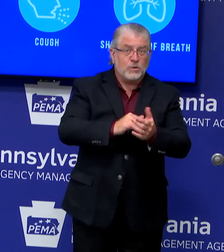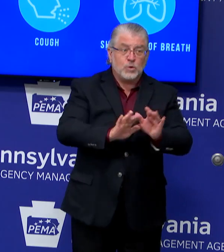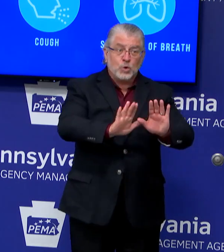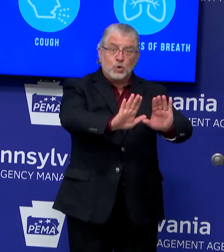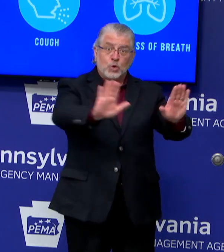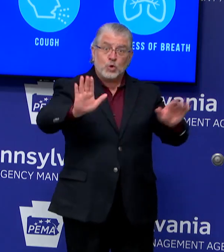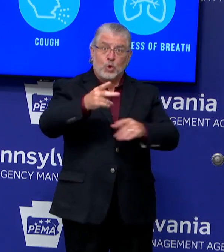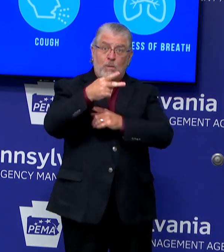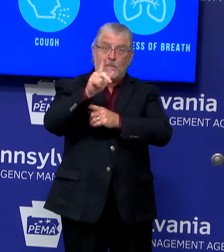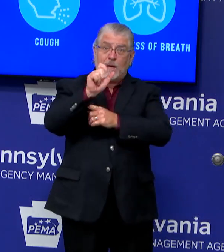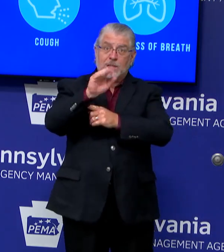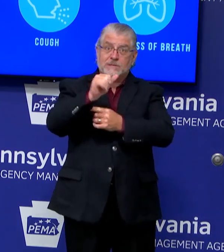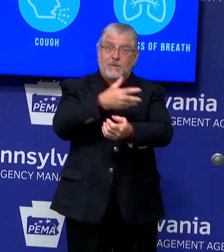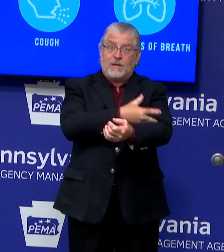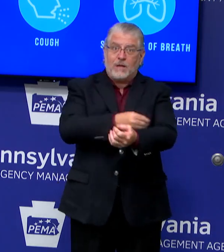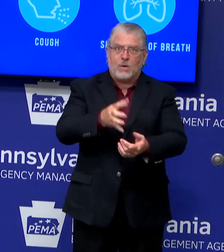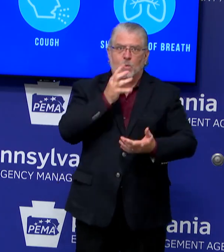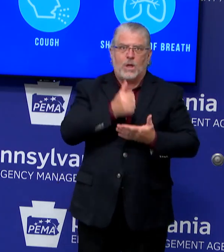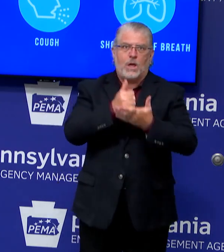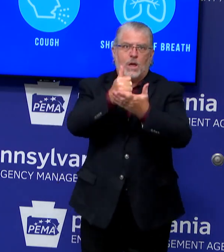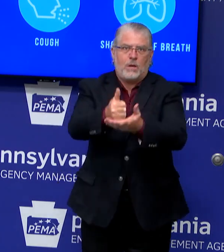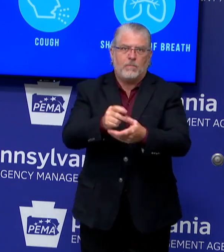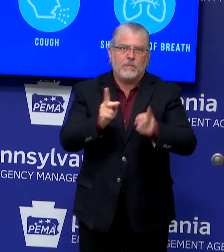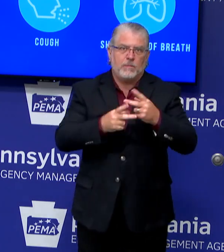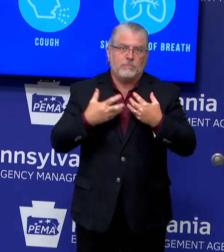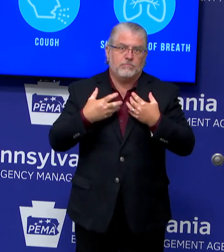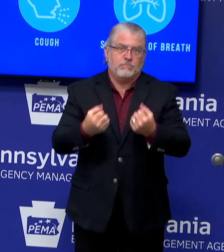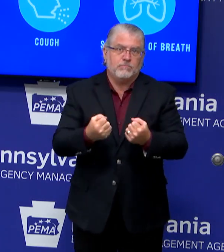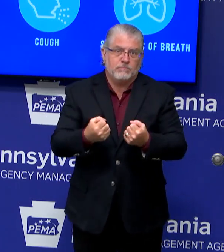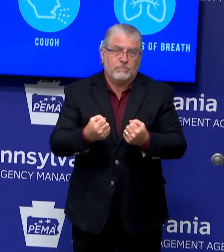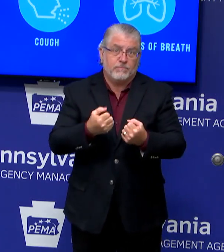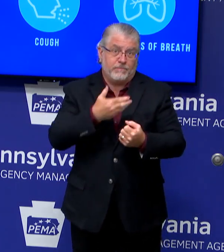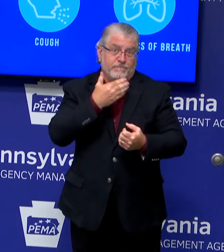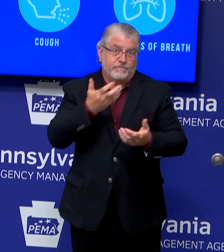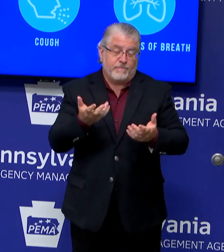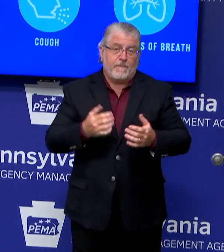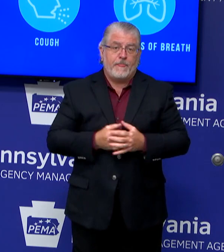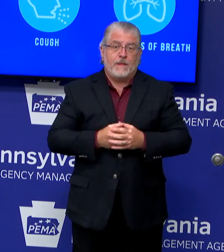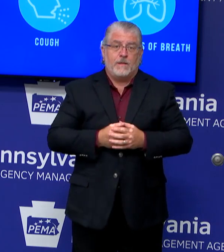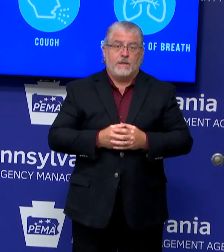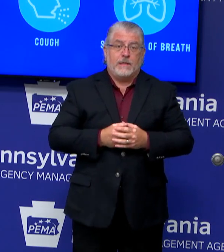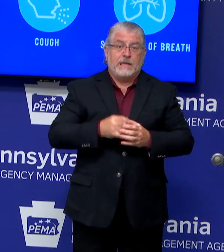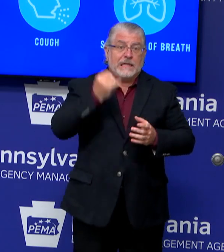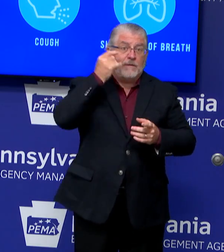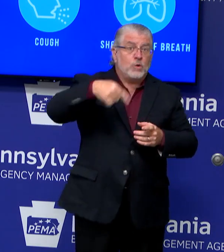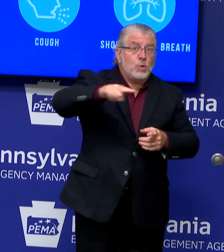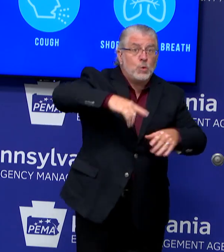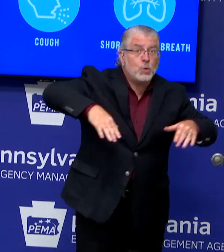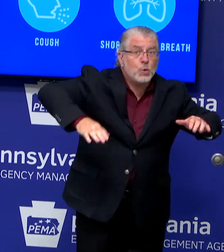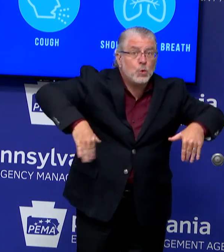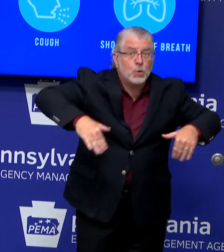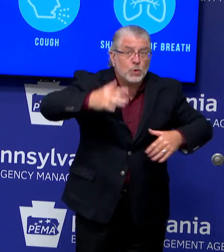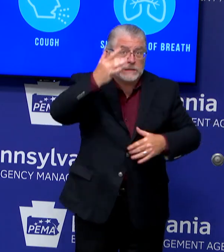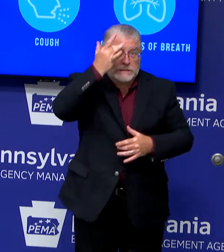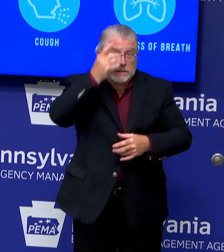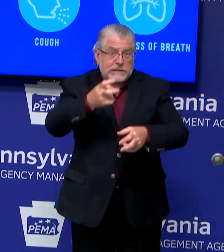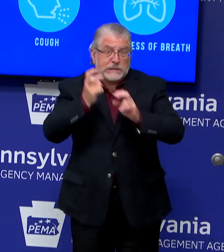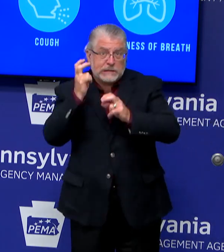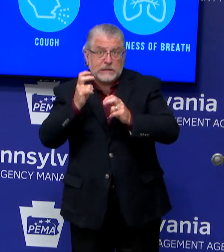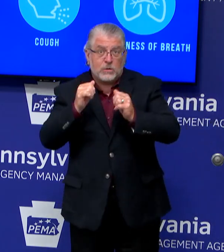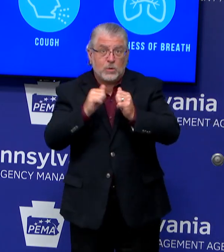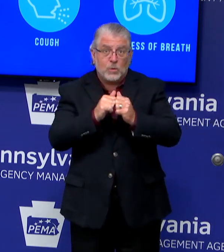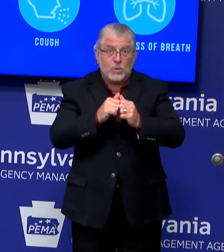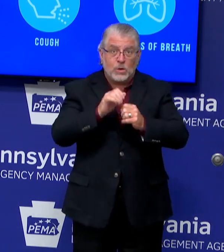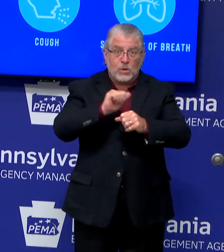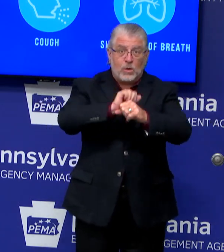recovery. In addition, if you have not had the virus, COVID-19, then blood, platelet,